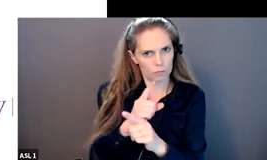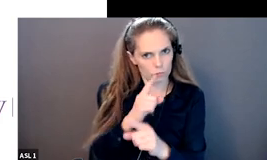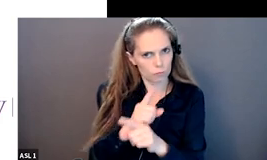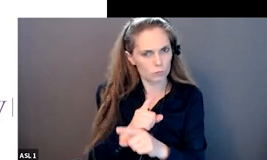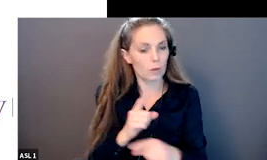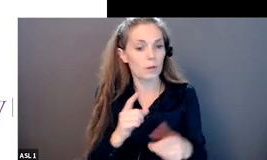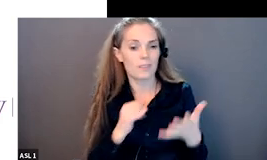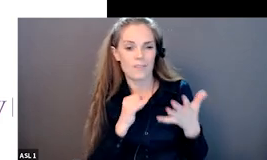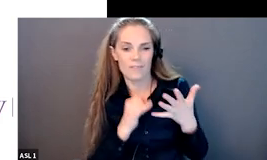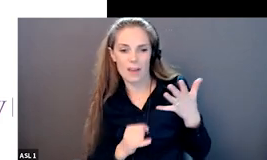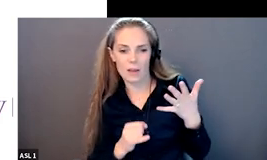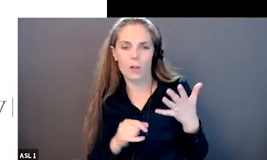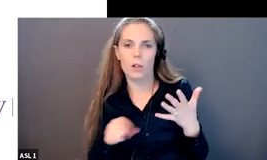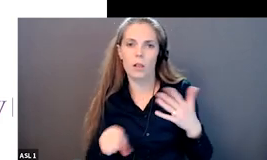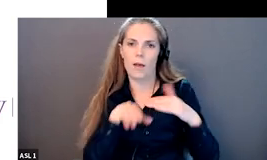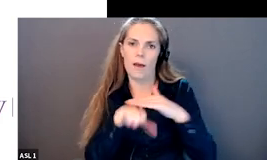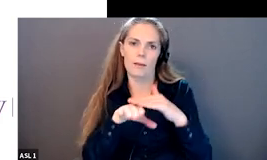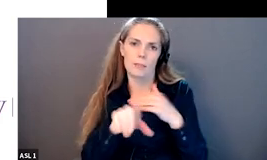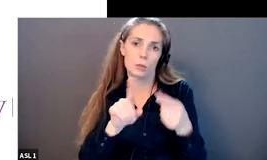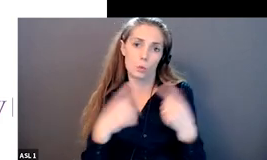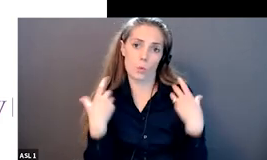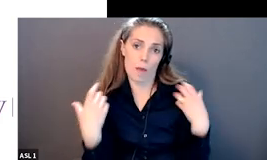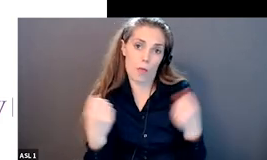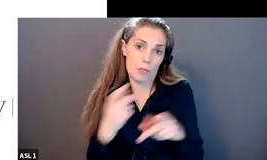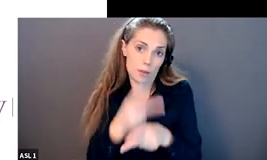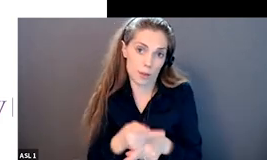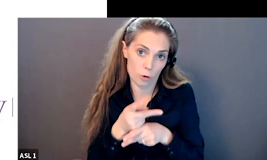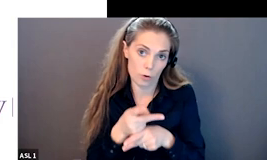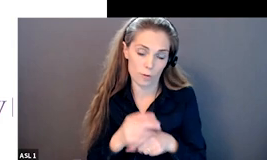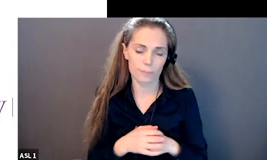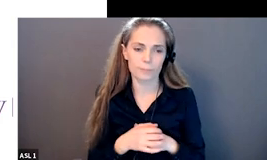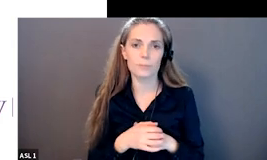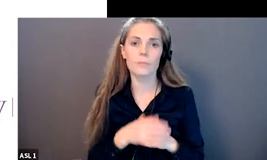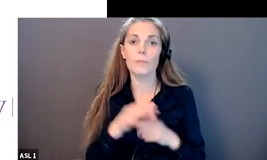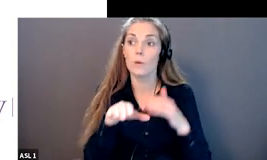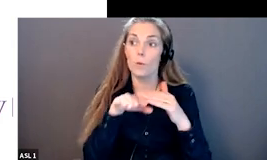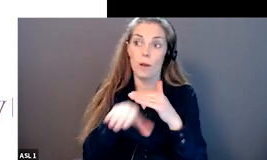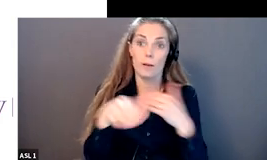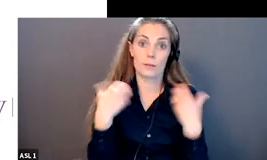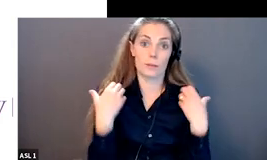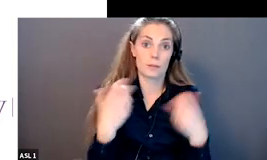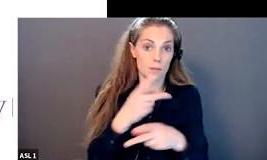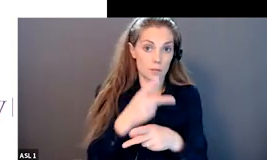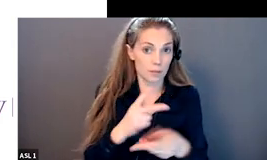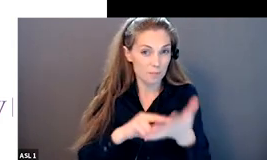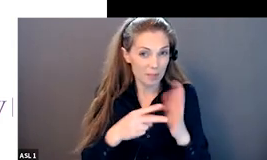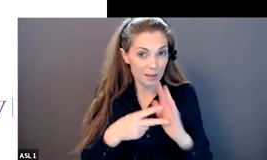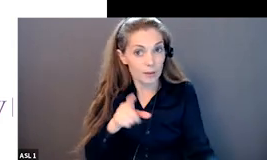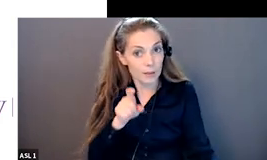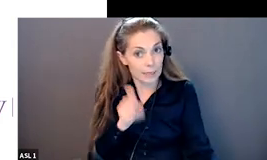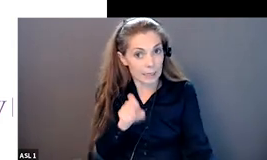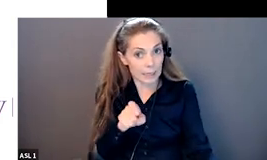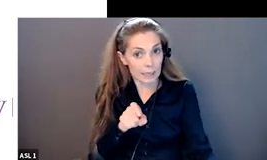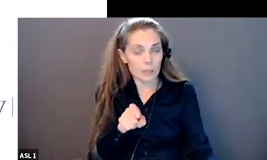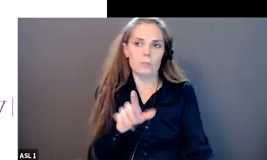because access to health care means being able to whenever they're in need they can go and get that help that